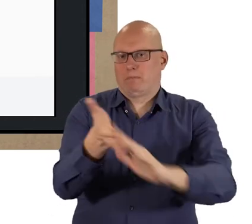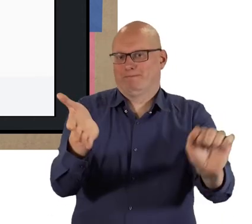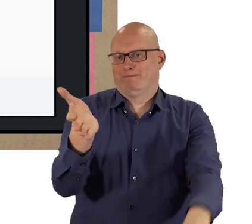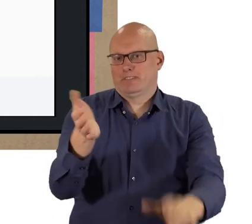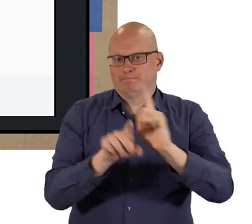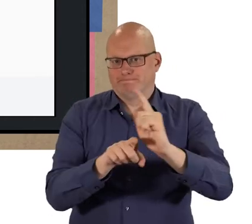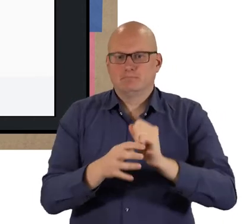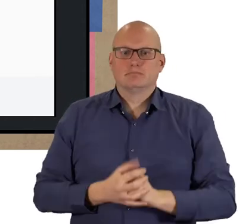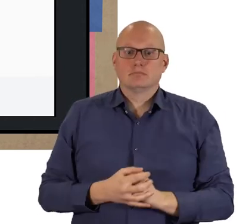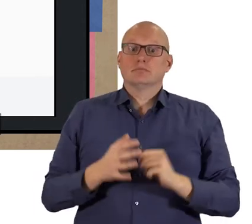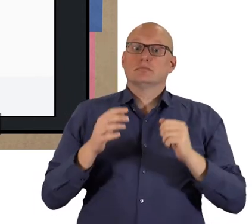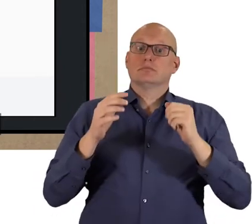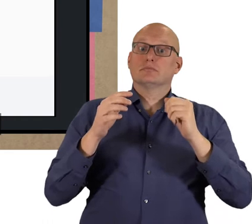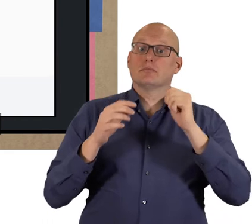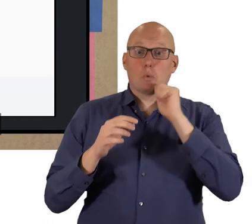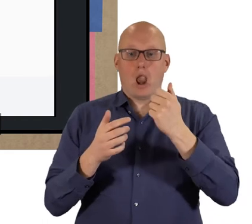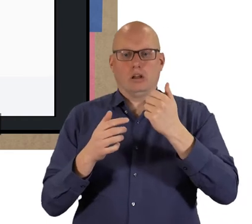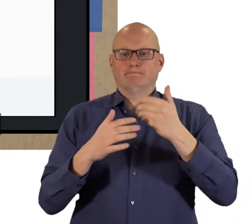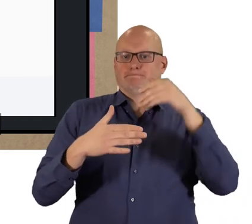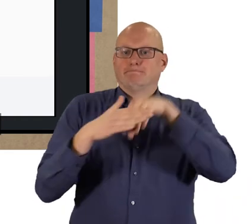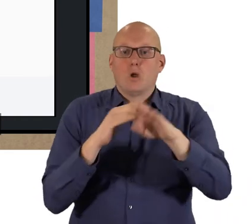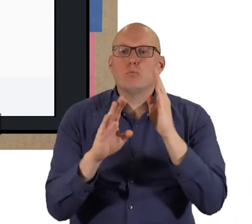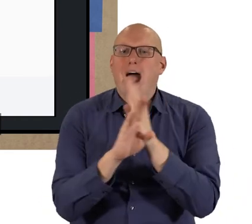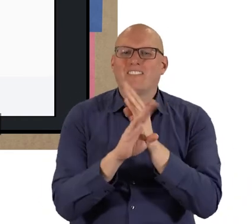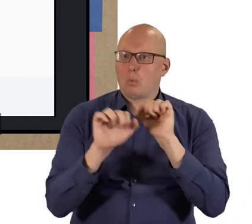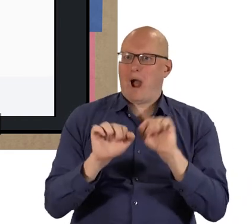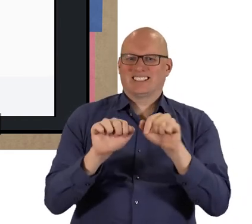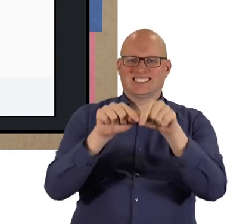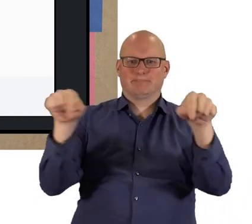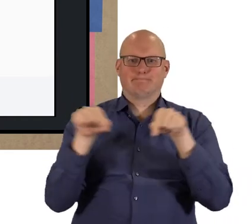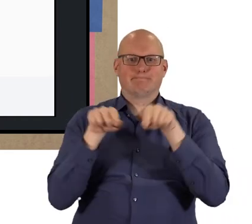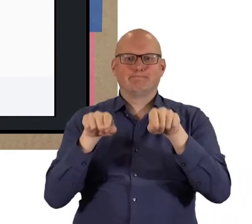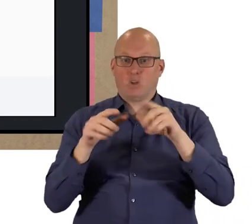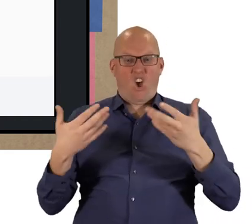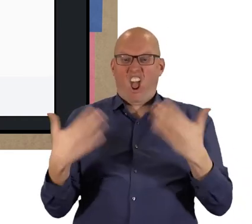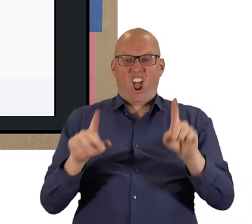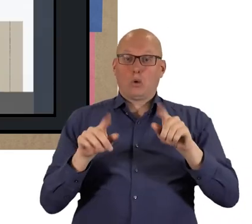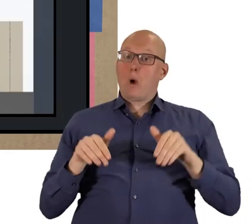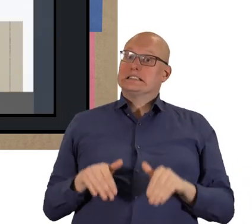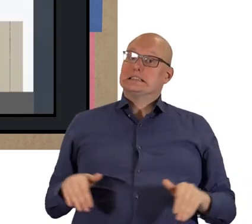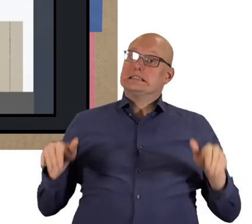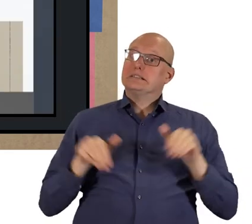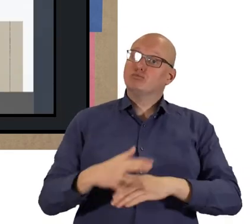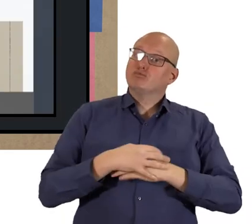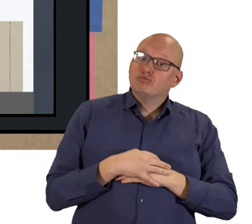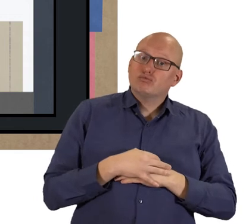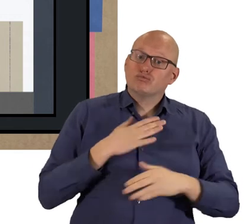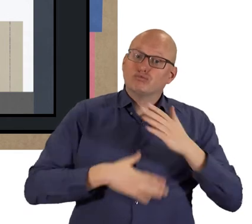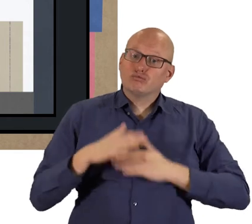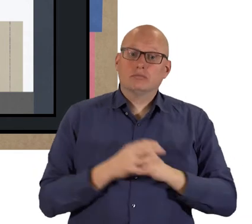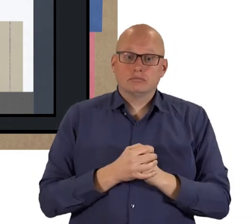kept. You will then go into your own private video room. All you have to do then is wait.